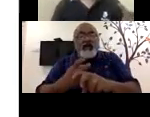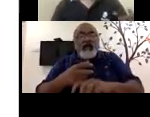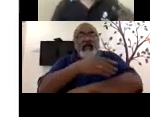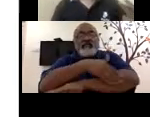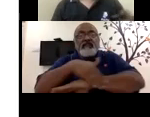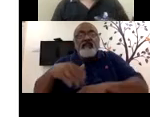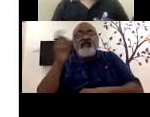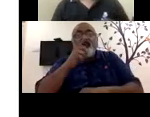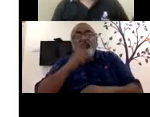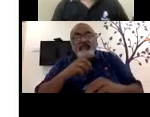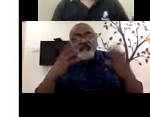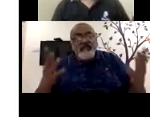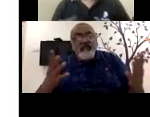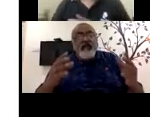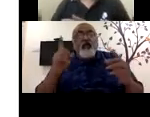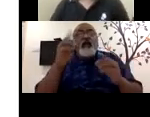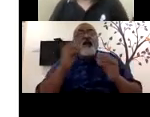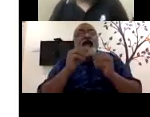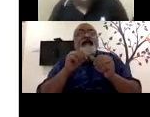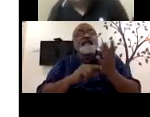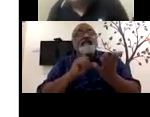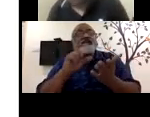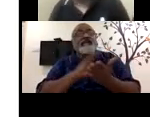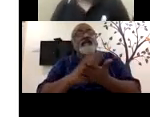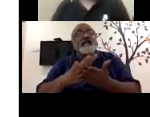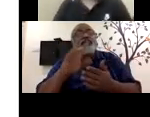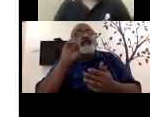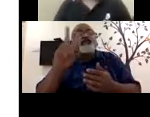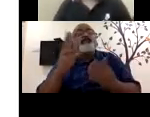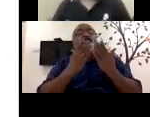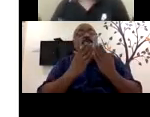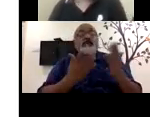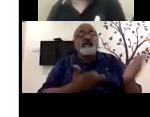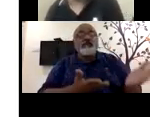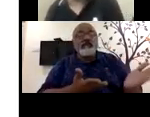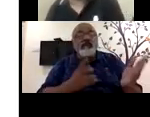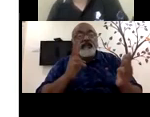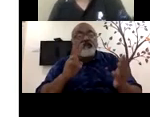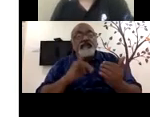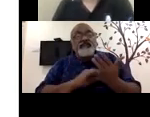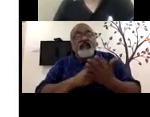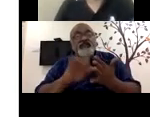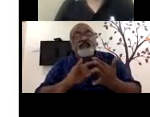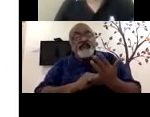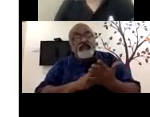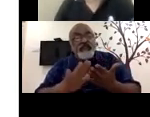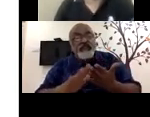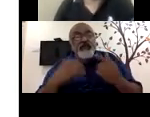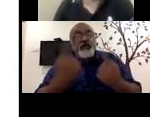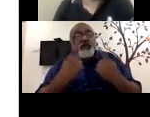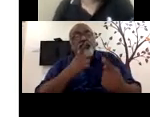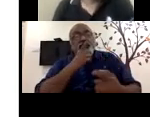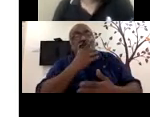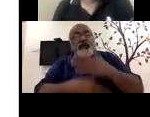two students in a batch, but I work only we work as we work only for placement of persons with disabilities